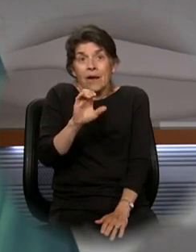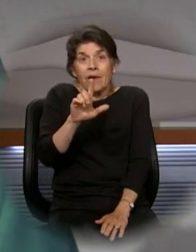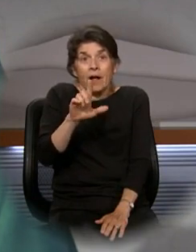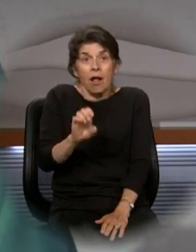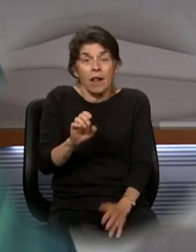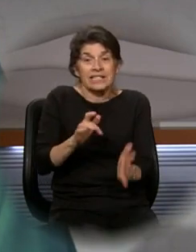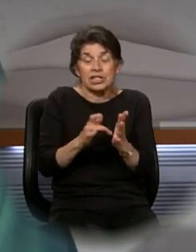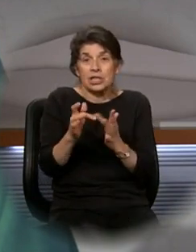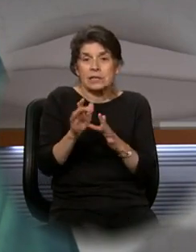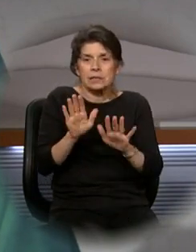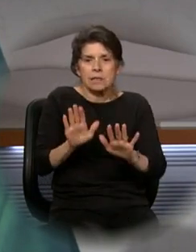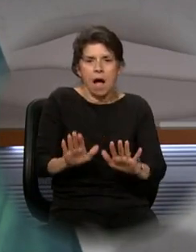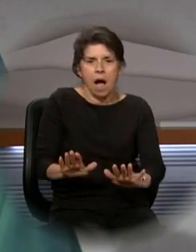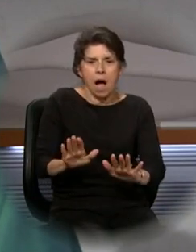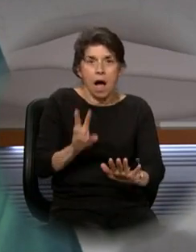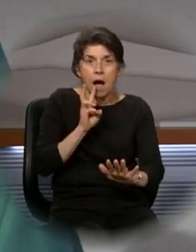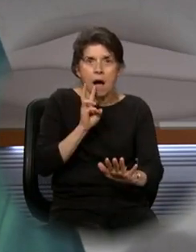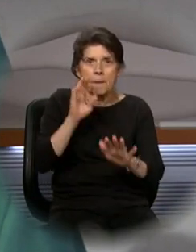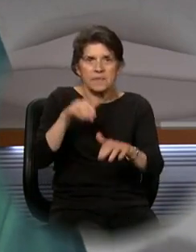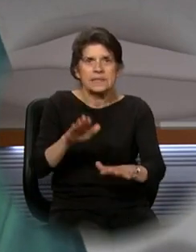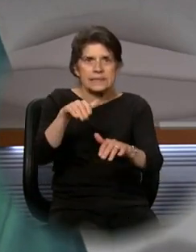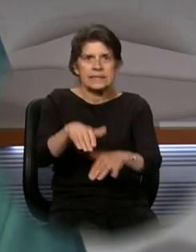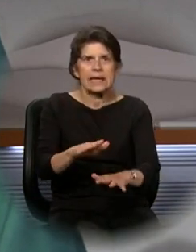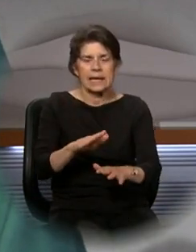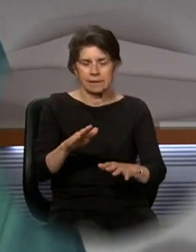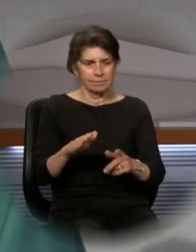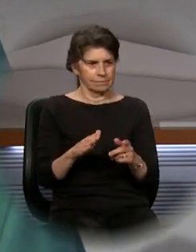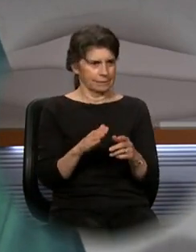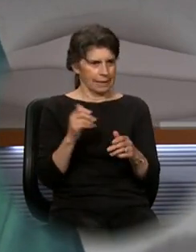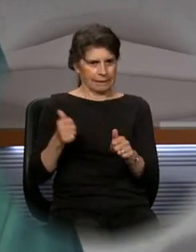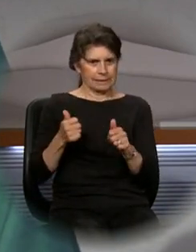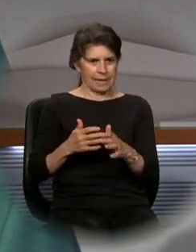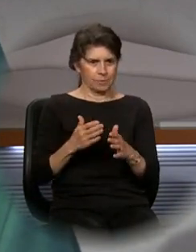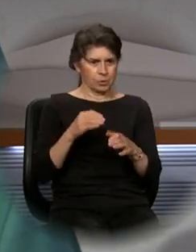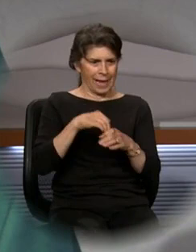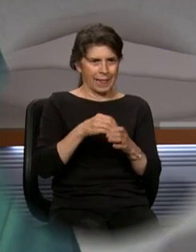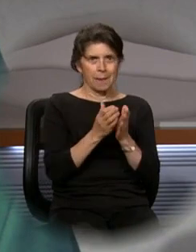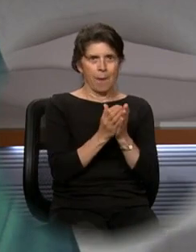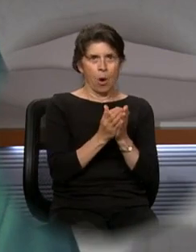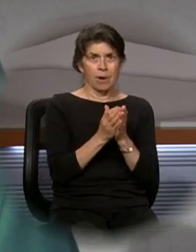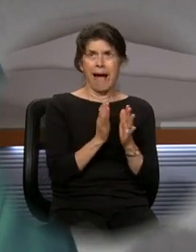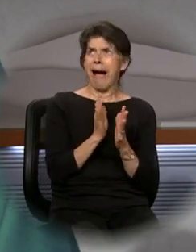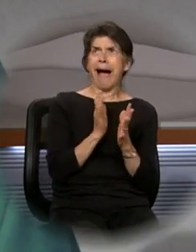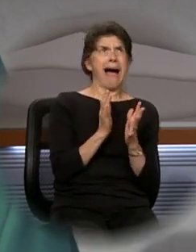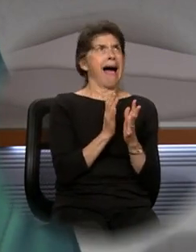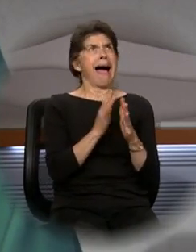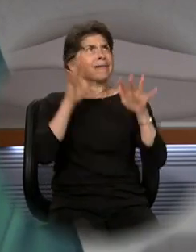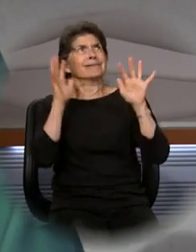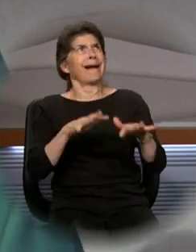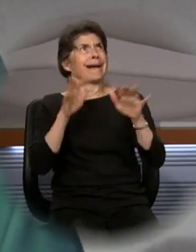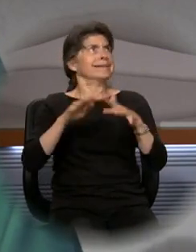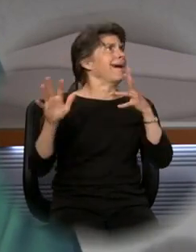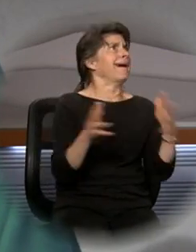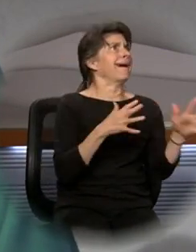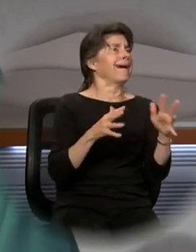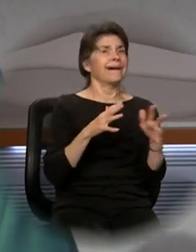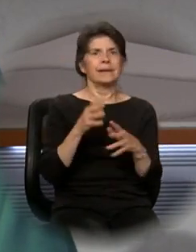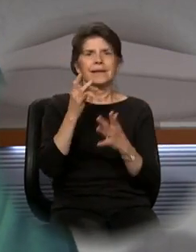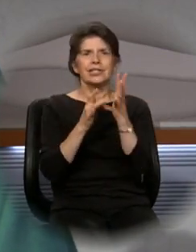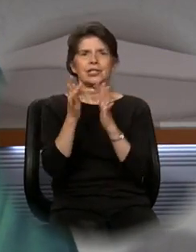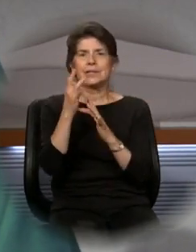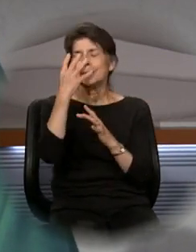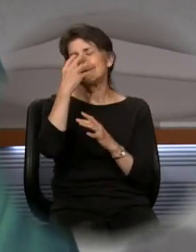in the midst of very terrified disciples while Jesus was snoozing in the back of the boat,